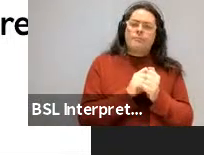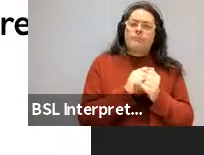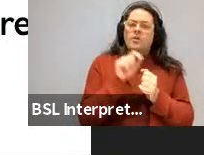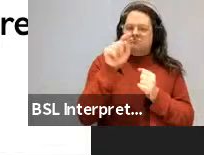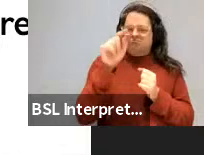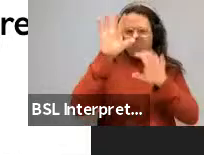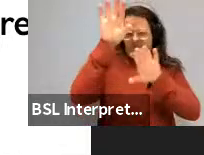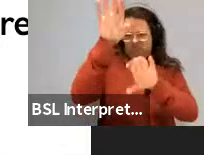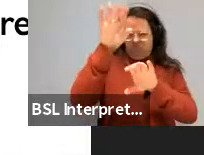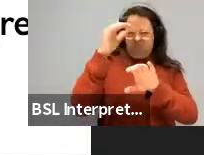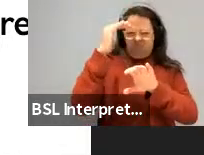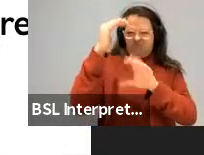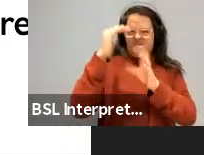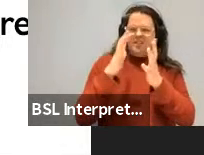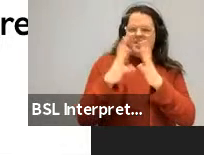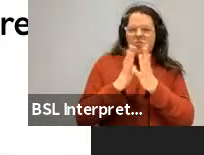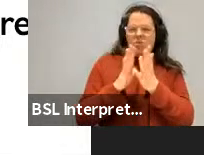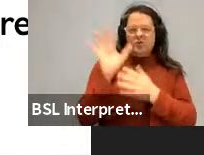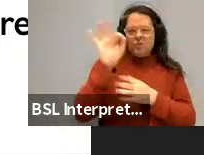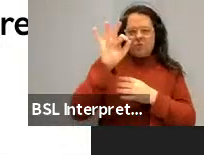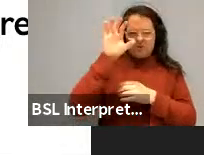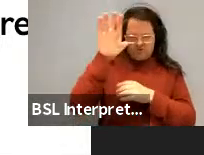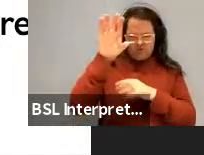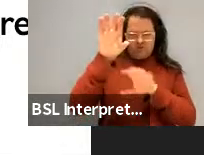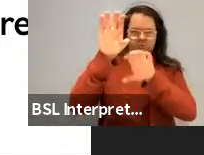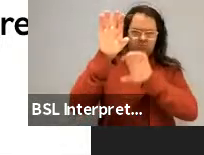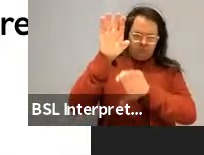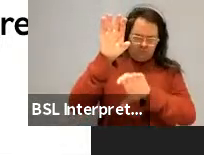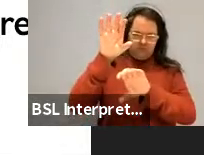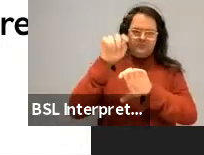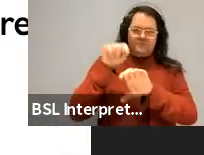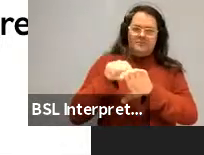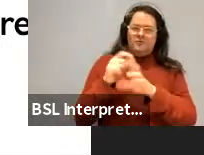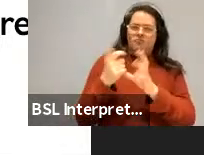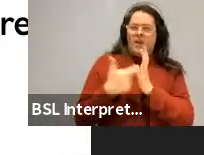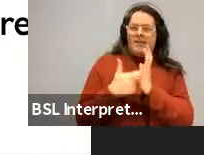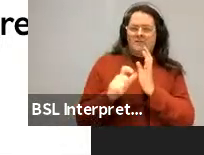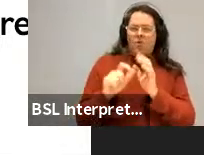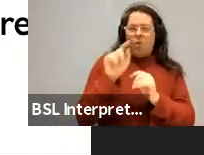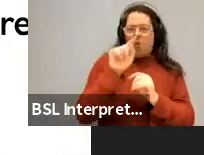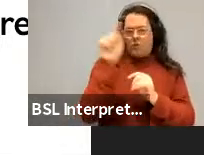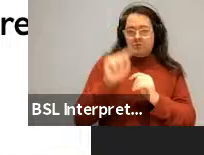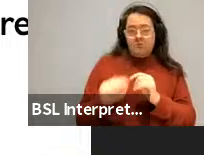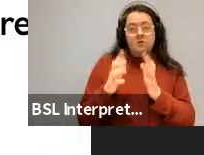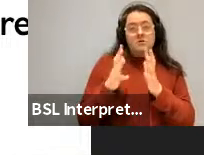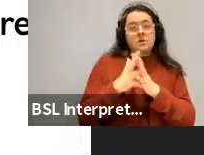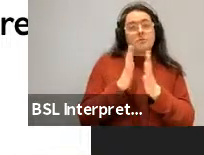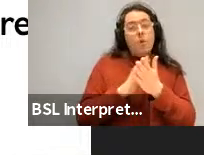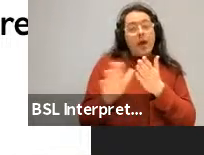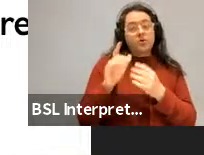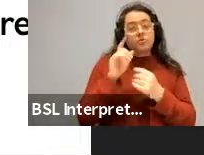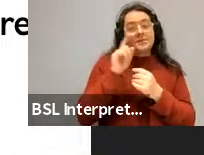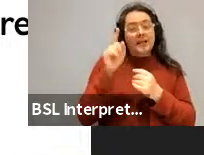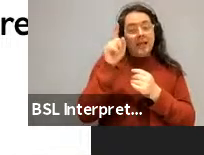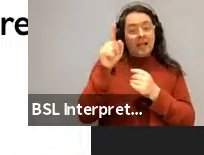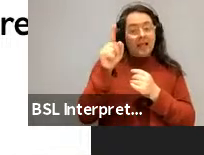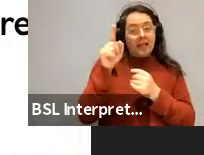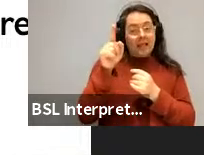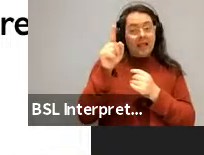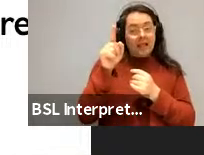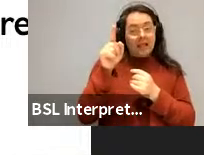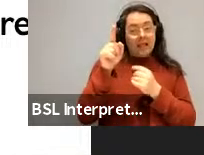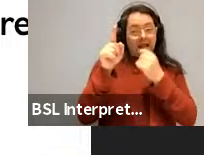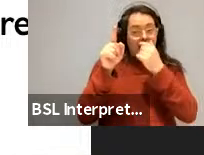relative clauses. In WH questions, we see the normal island effect, um, which is that the, uh, extracted, uh,